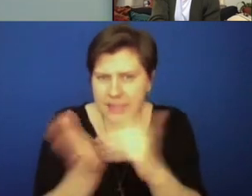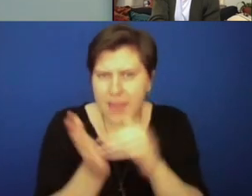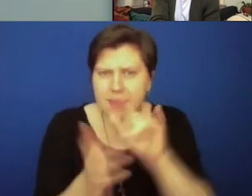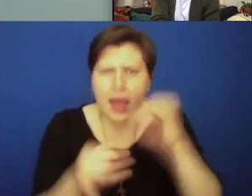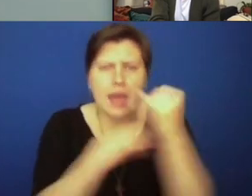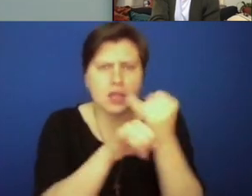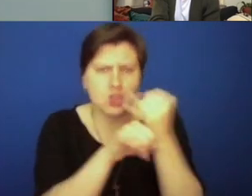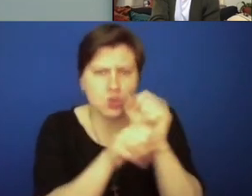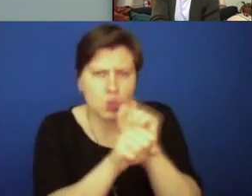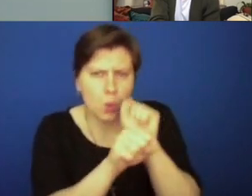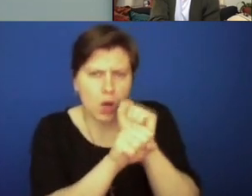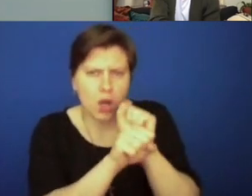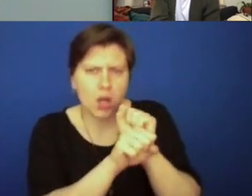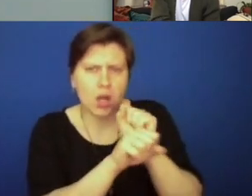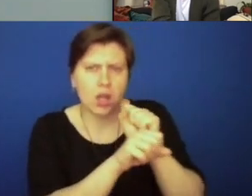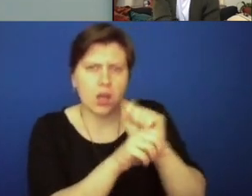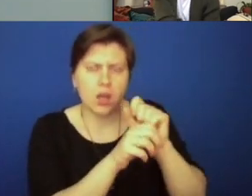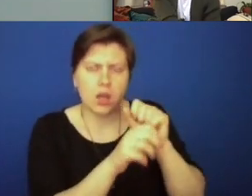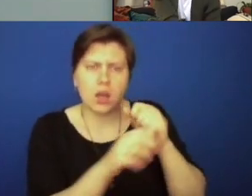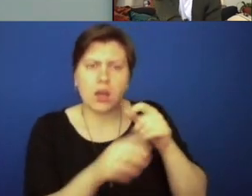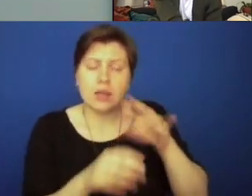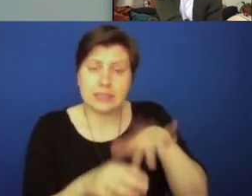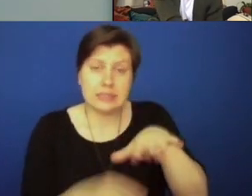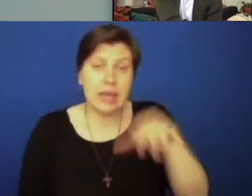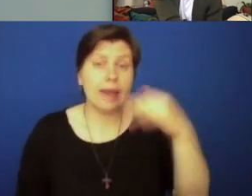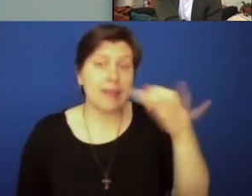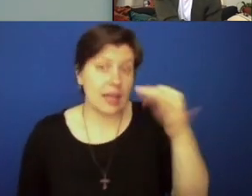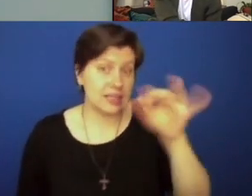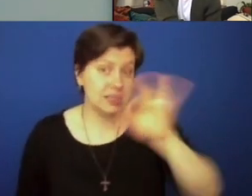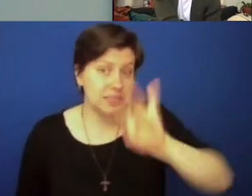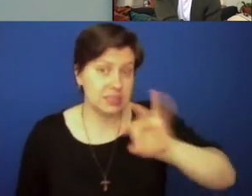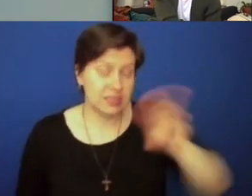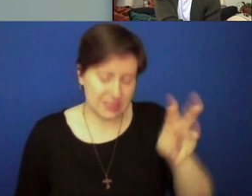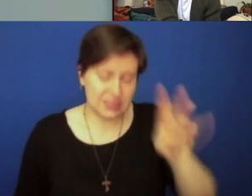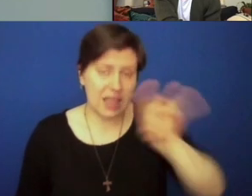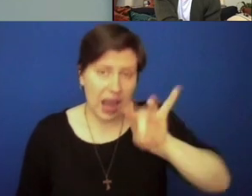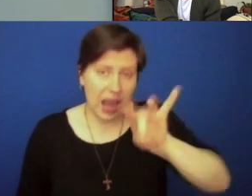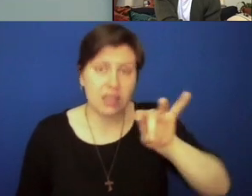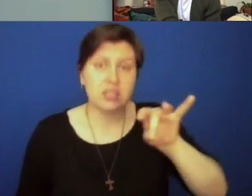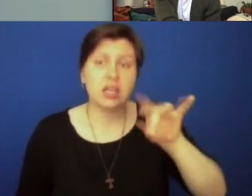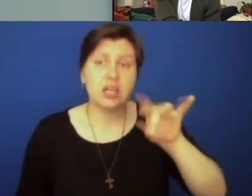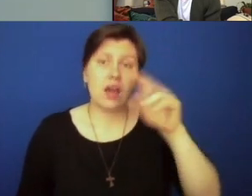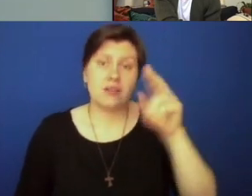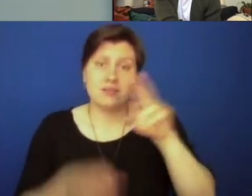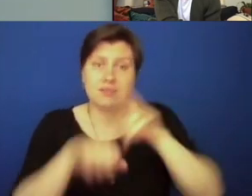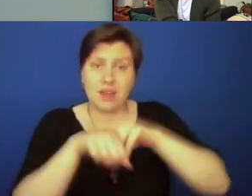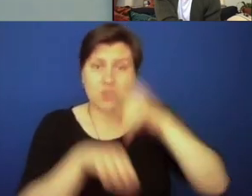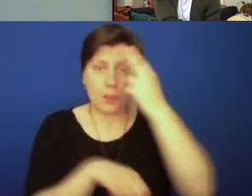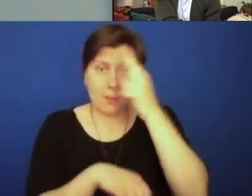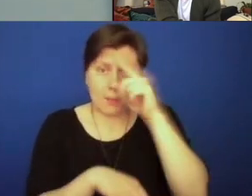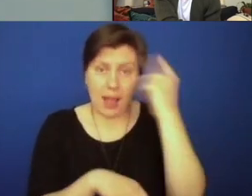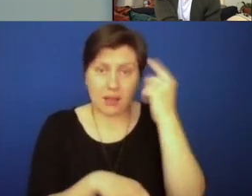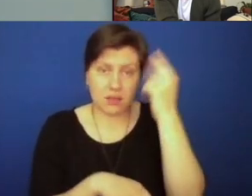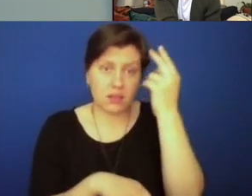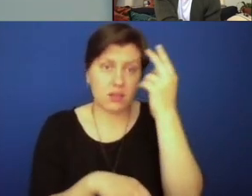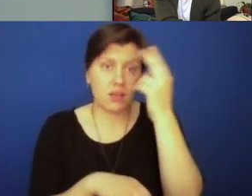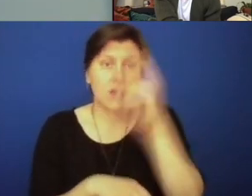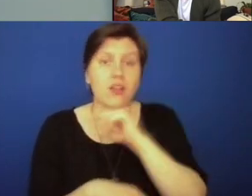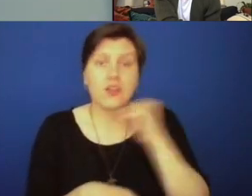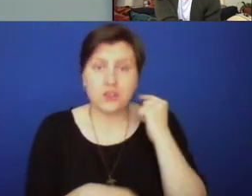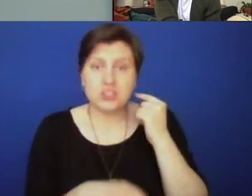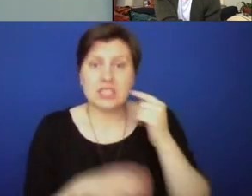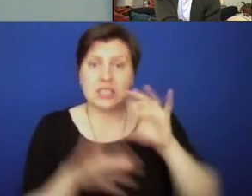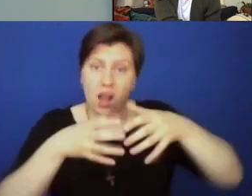work that surrounds that. In 1968, the National Black Catholic Clergy Caucus released a very sharp statement,